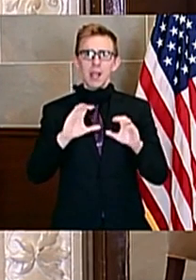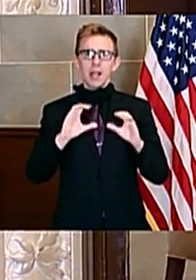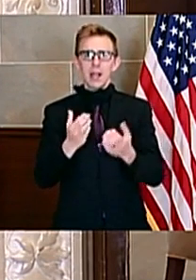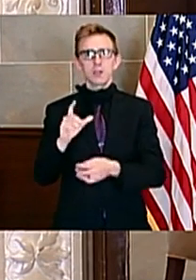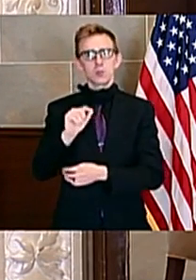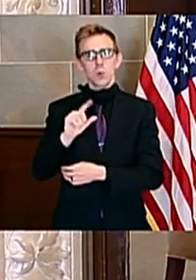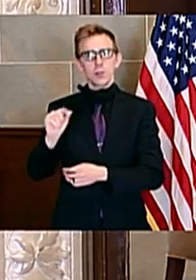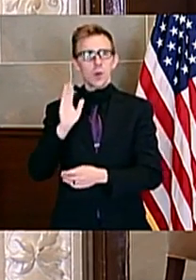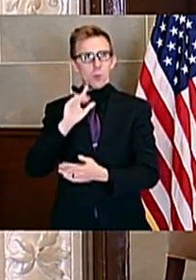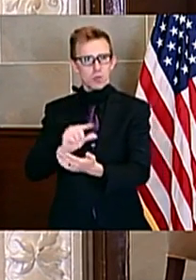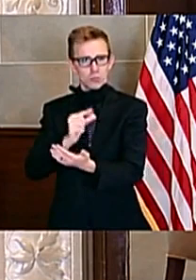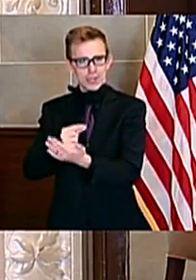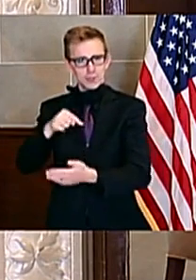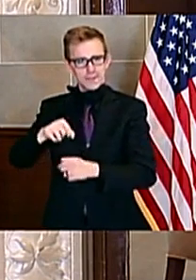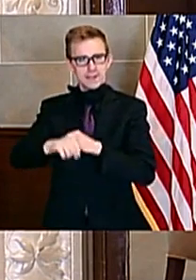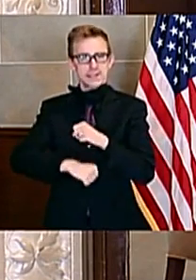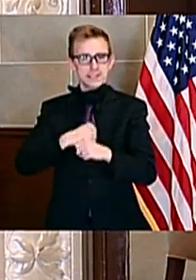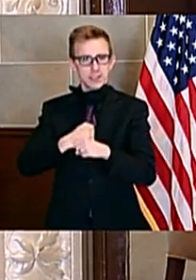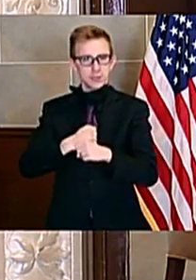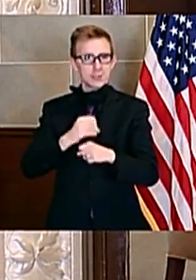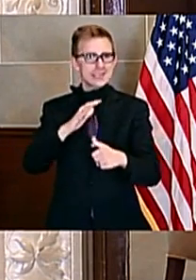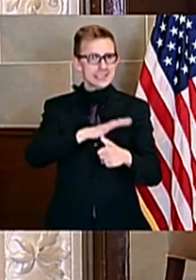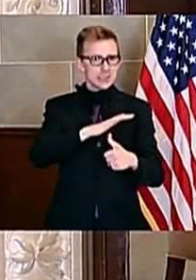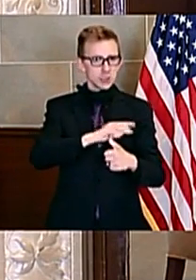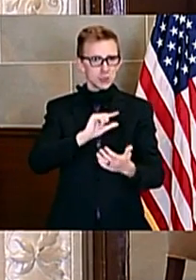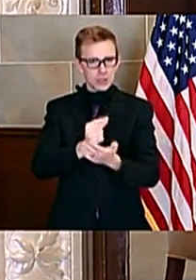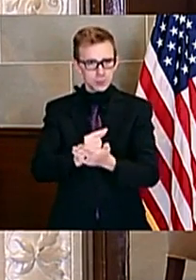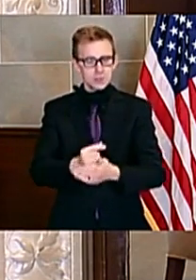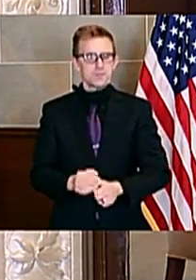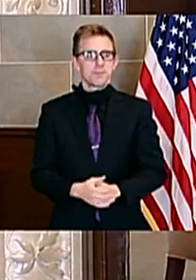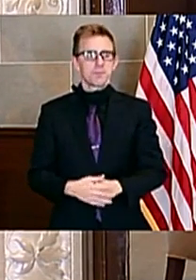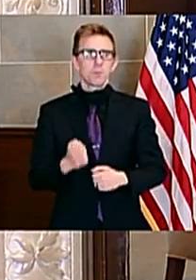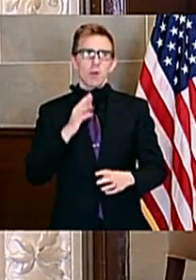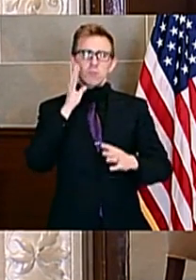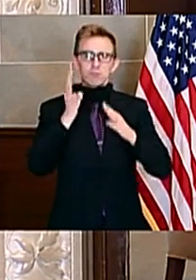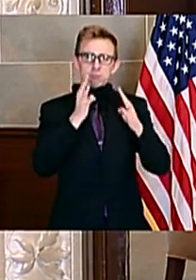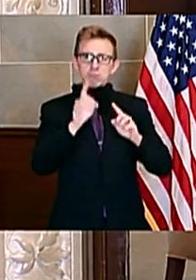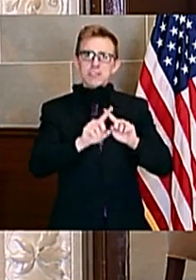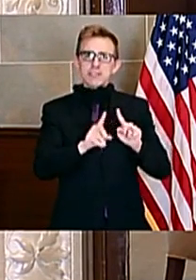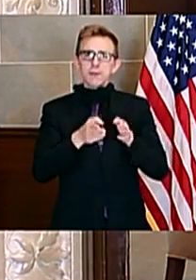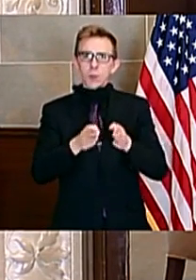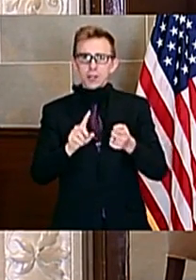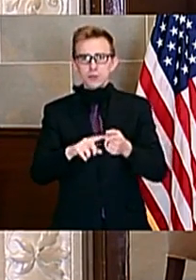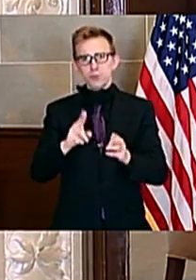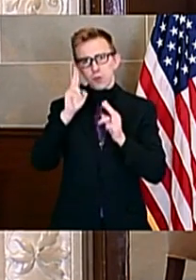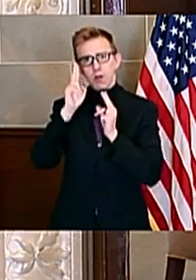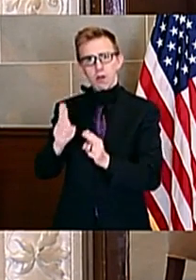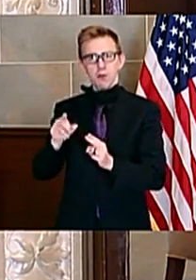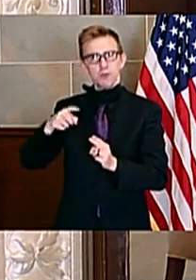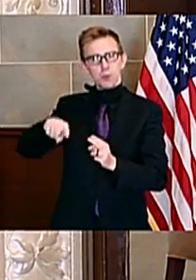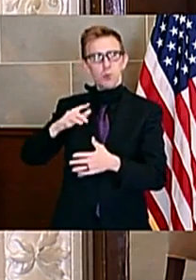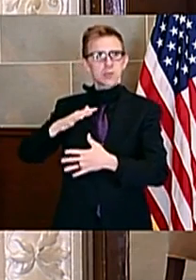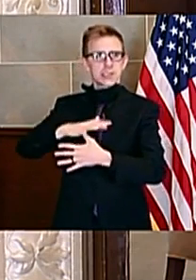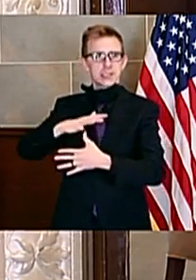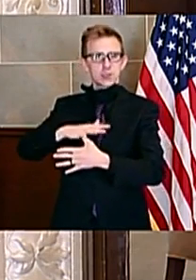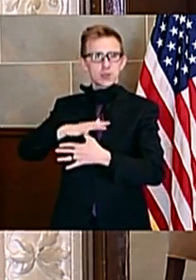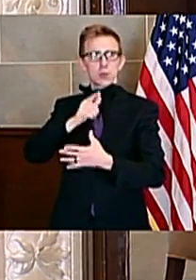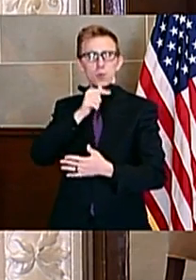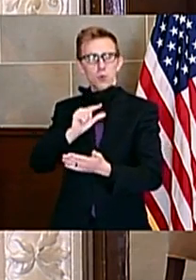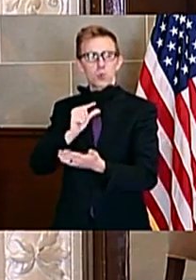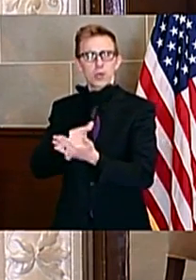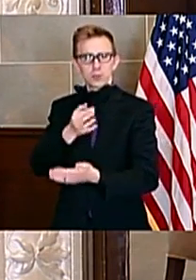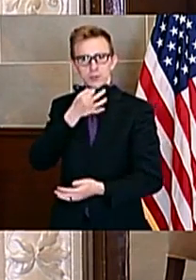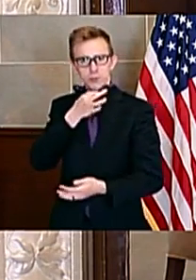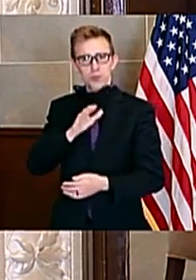We have urged school leaders to think about creative ways to honor Missouri's graduating seniors and to celebrate their